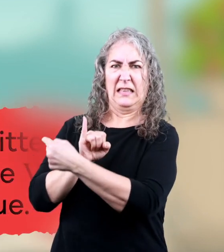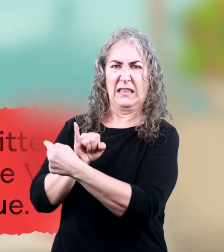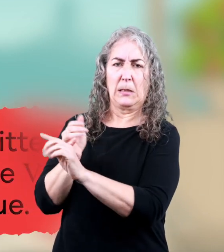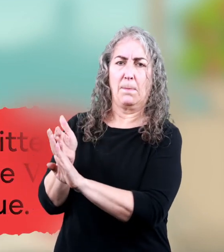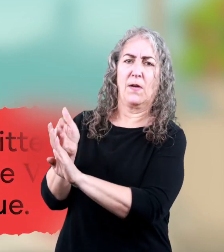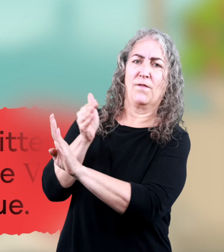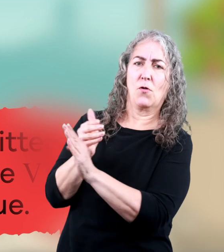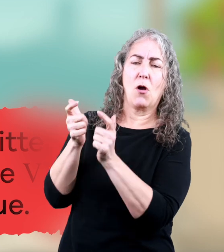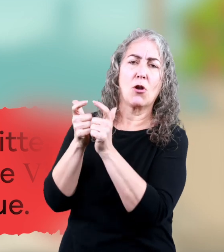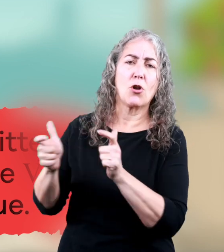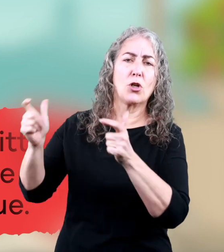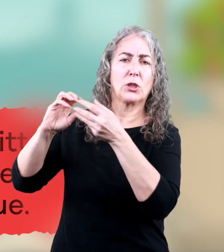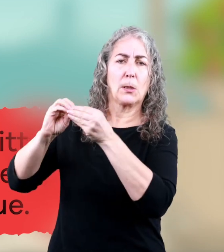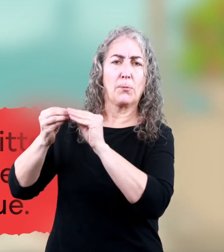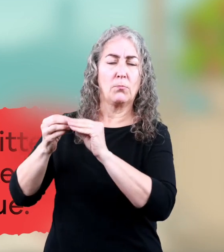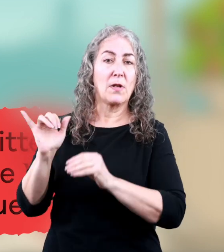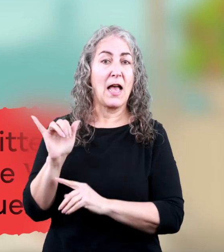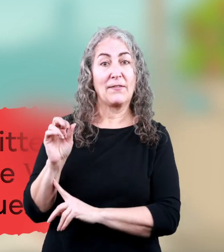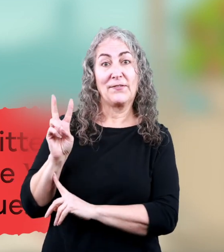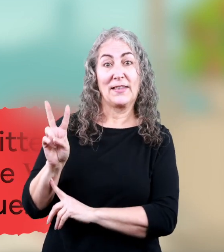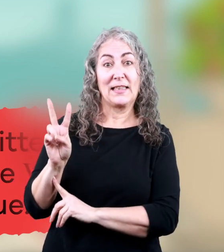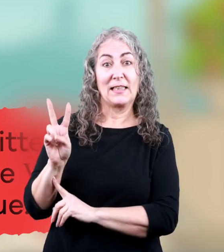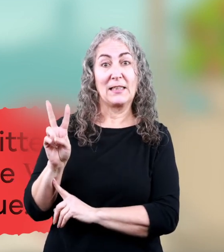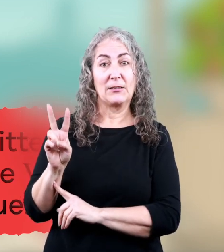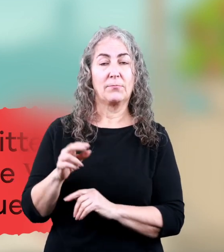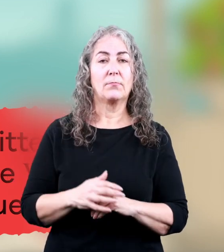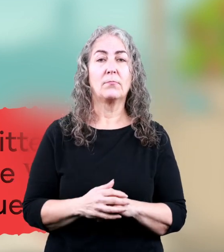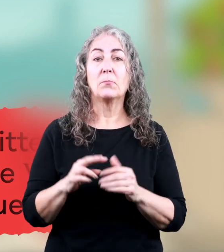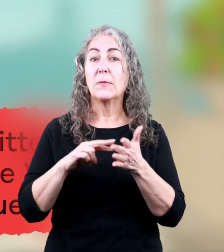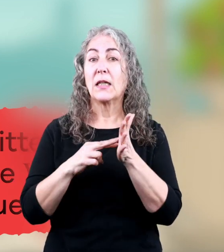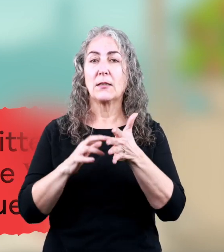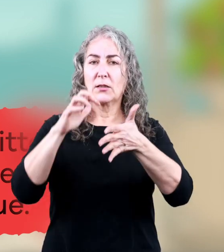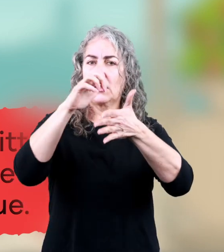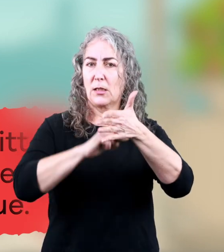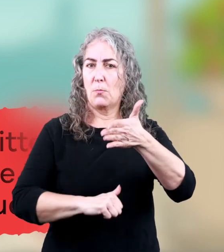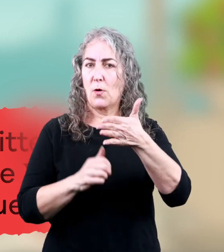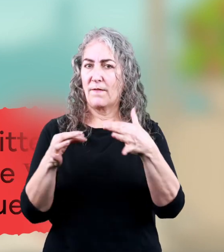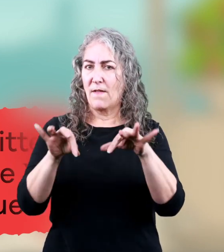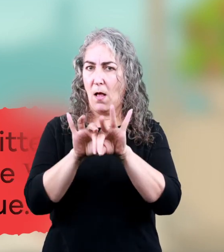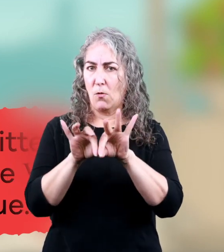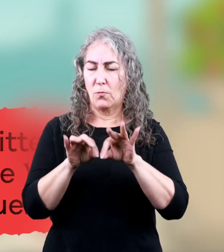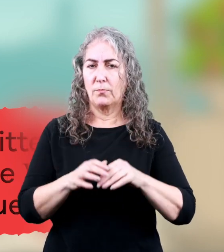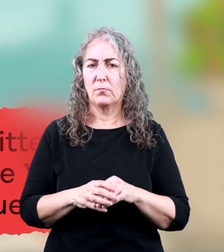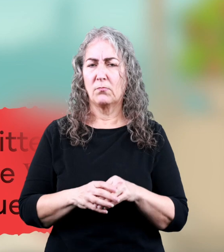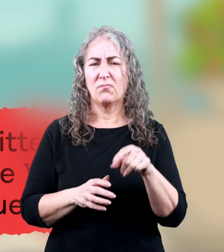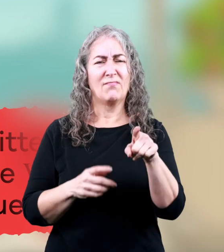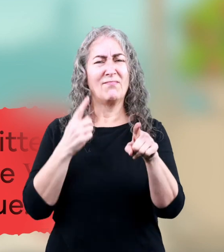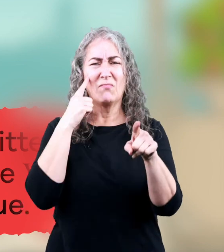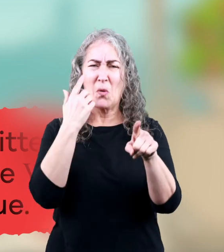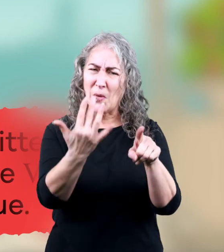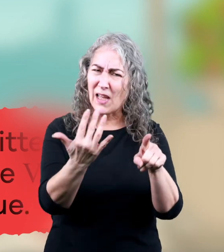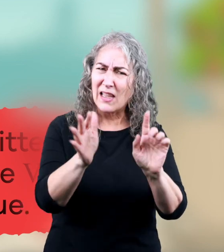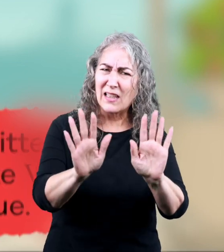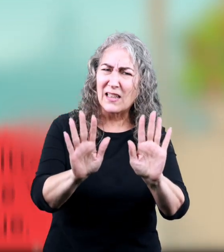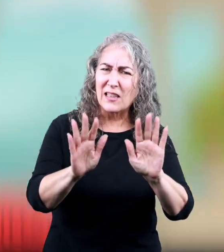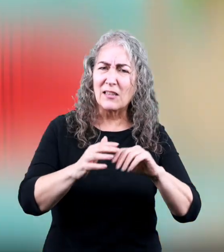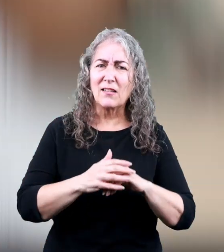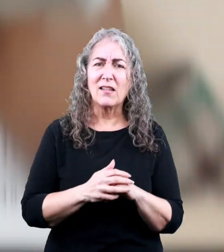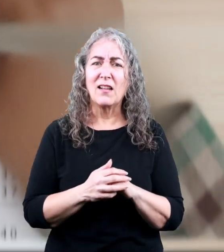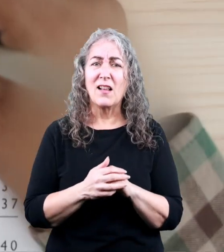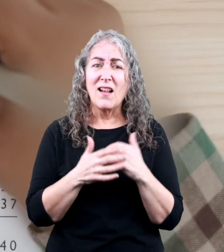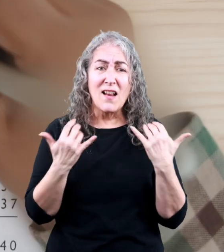written before a larger numeral, like v, means to subtract its value. Are you thinking,